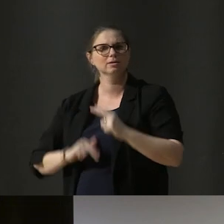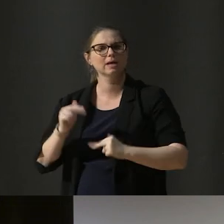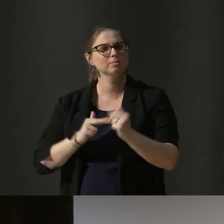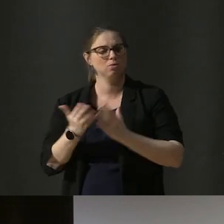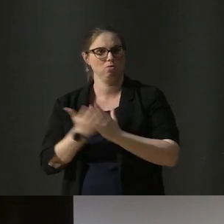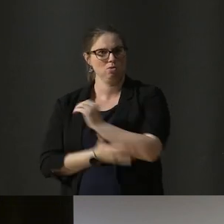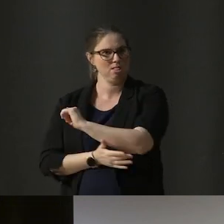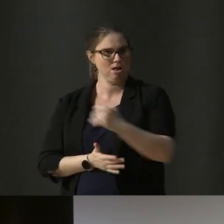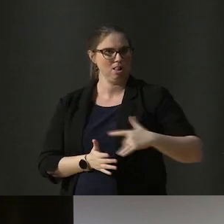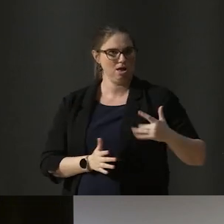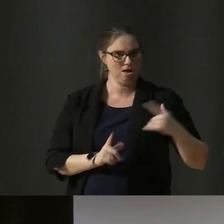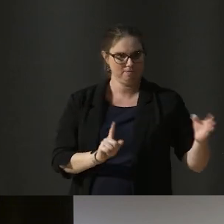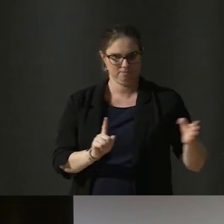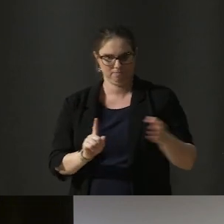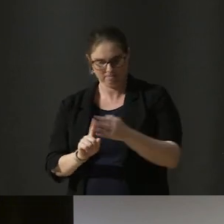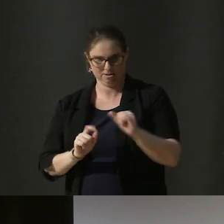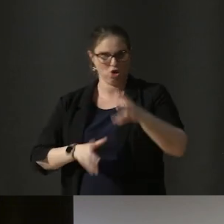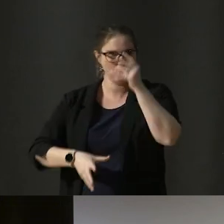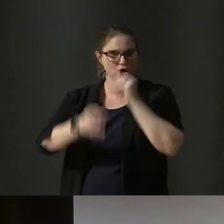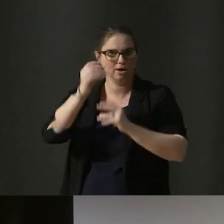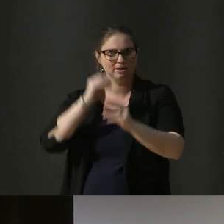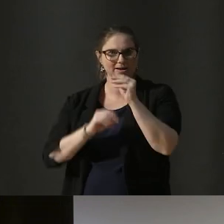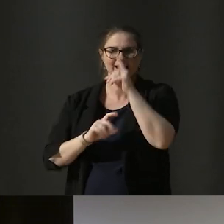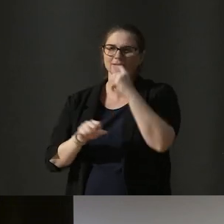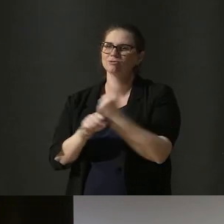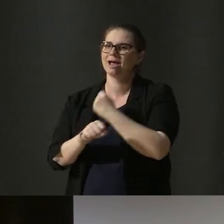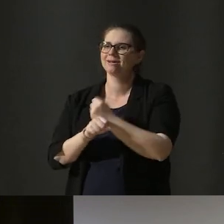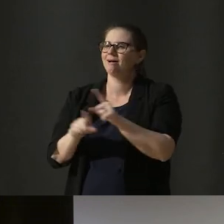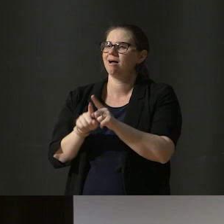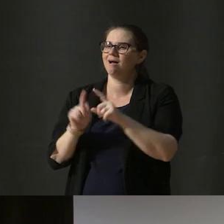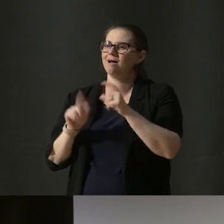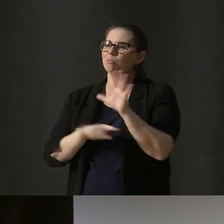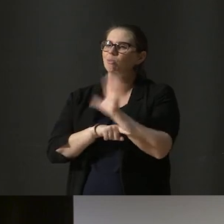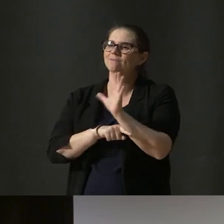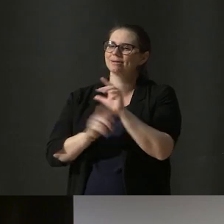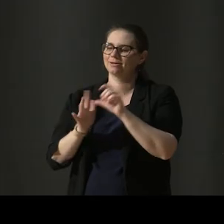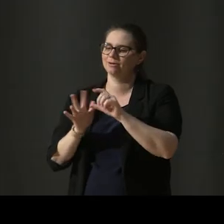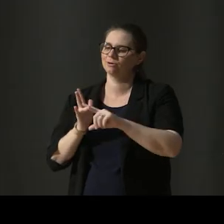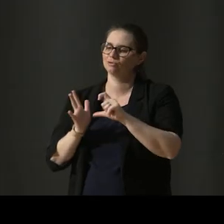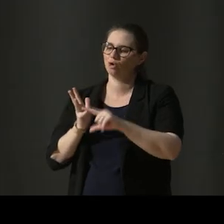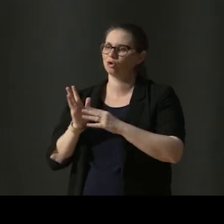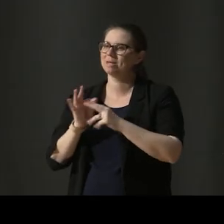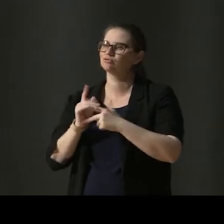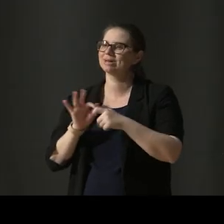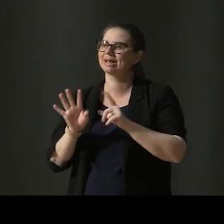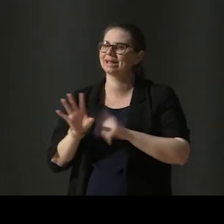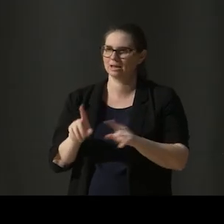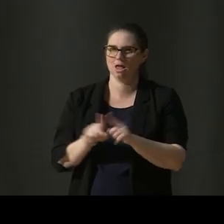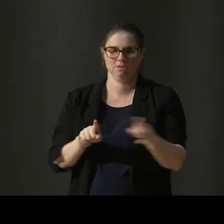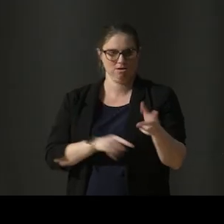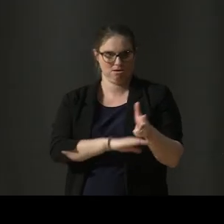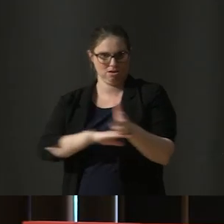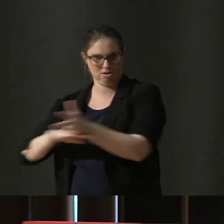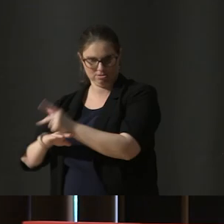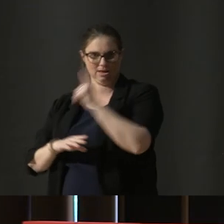meaningful documentary of their unique musical evolution. Recordings also provide qualitative feedback on